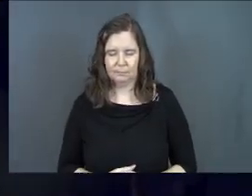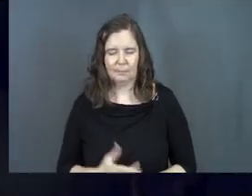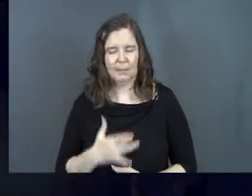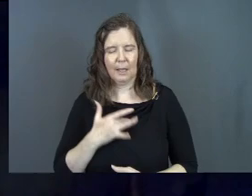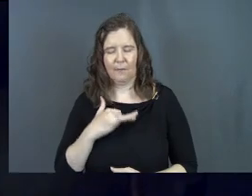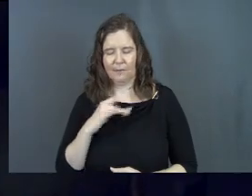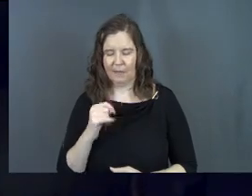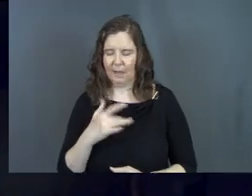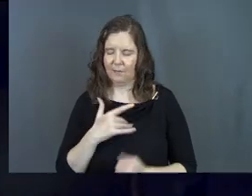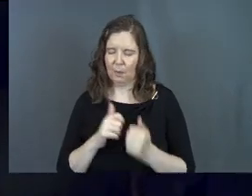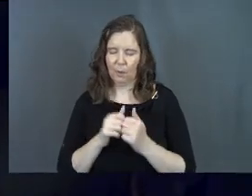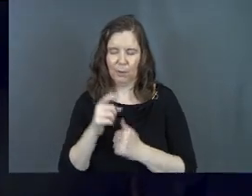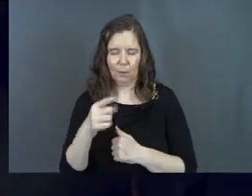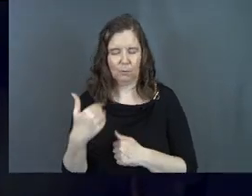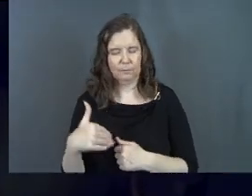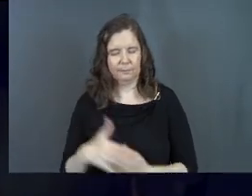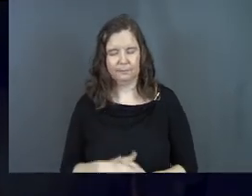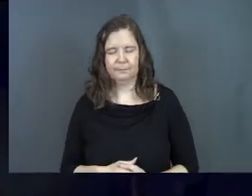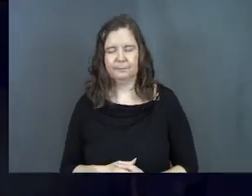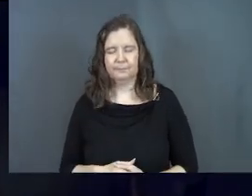I feel it. I feel it with you.